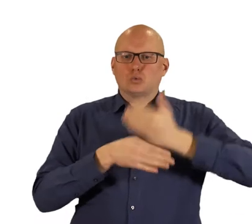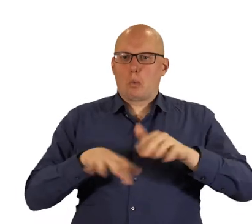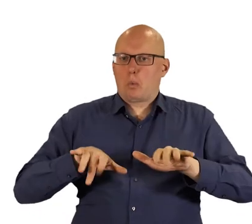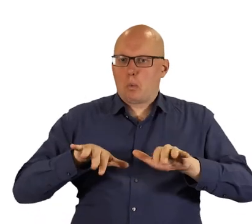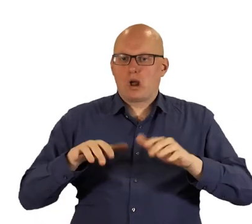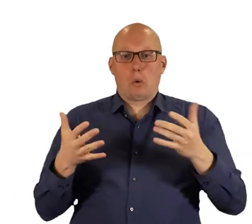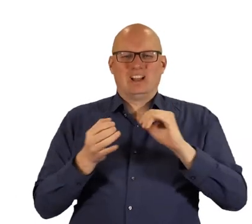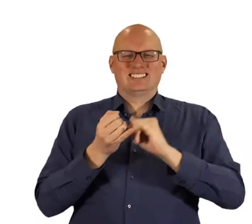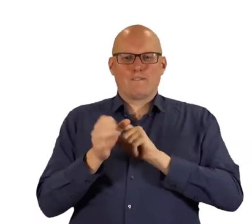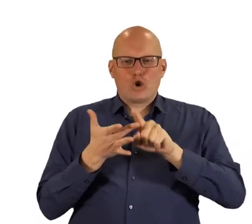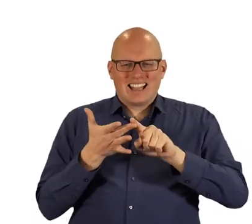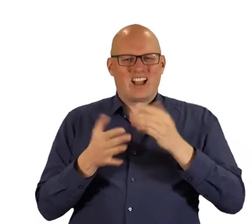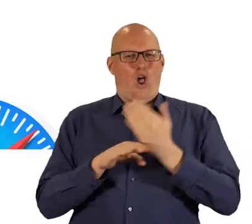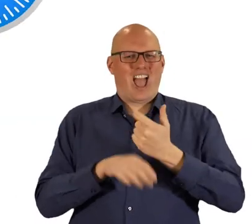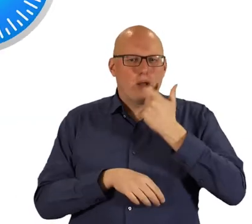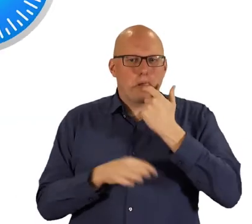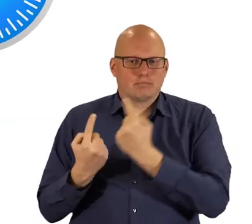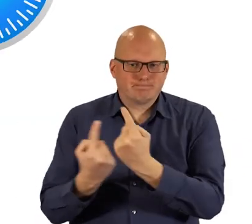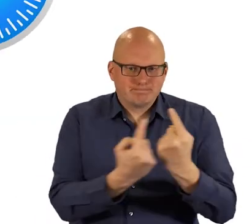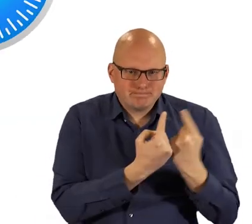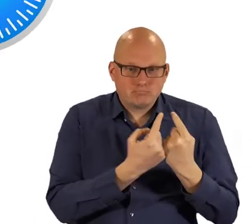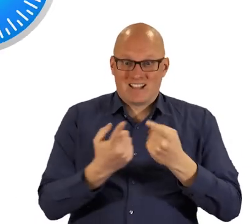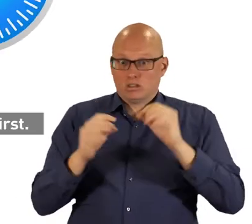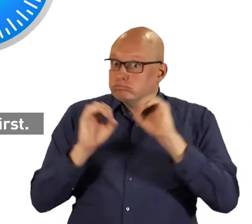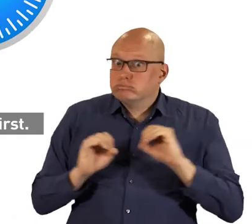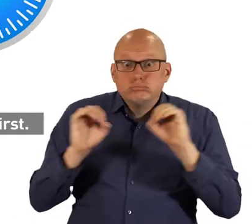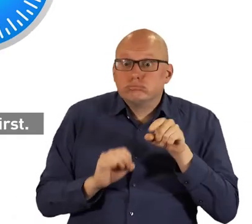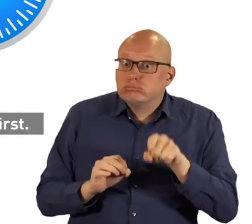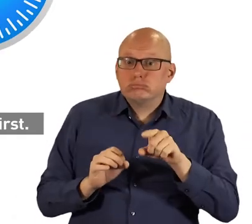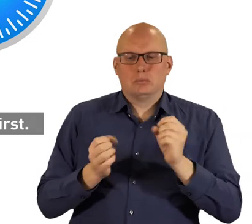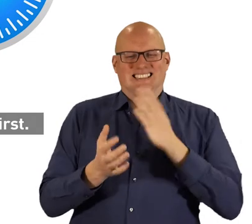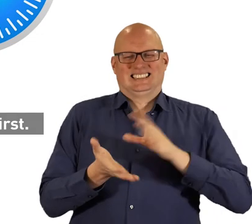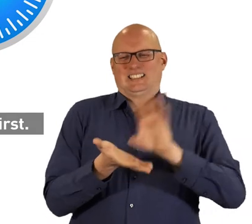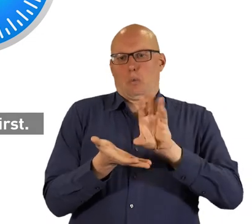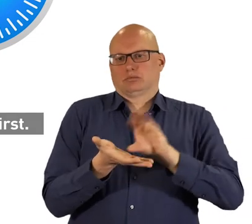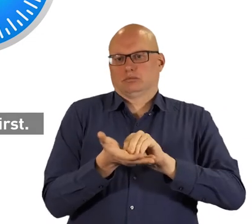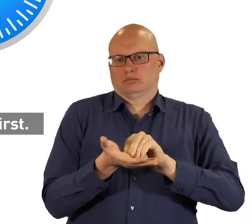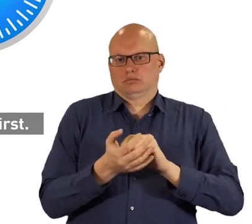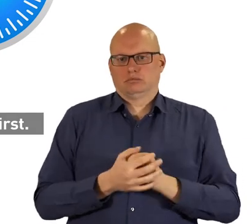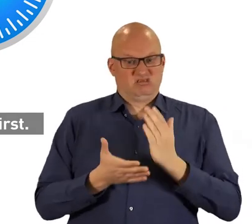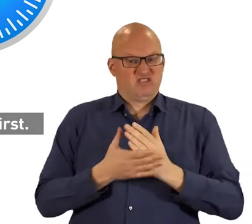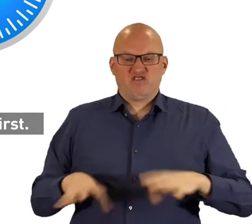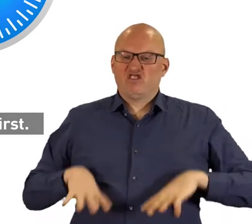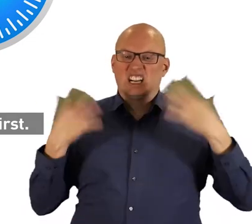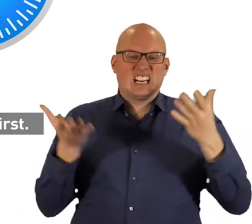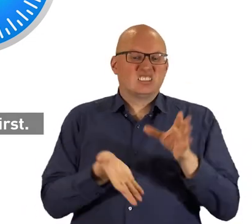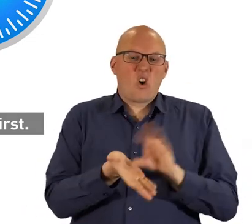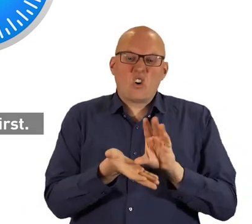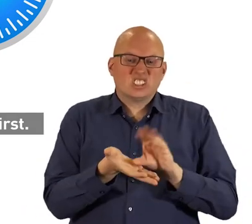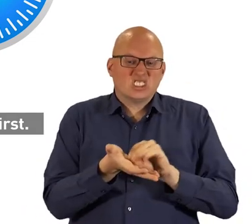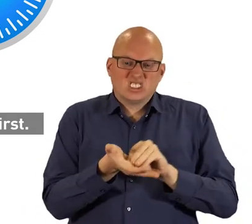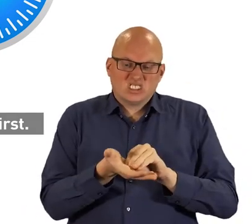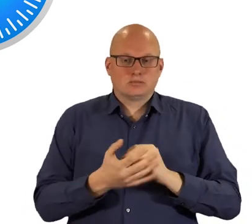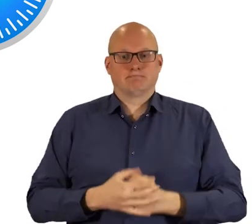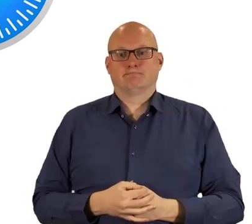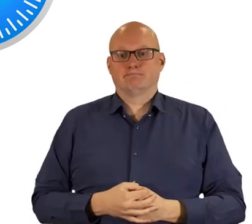computers or Safari on Apple devices if you don't have the right browser you'll need to install